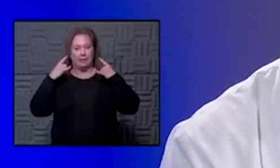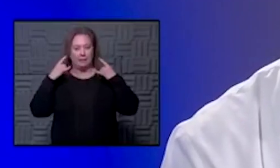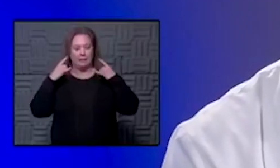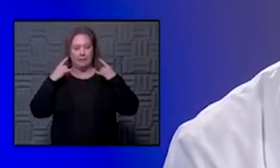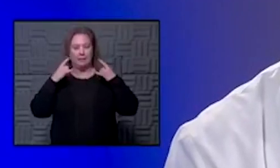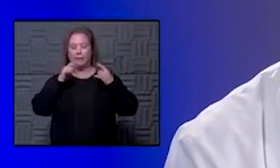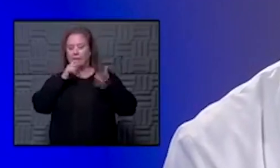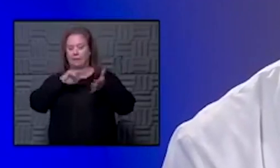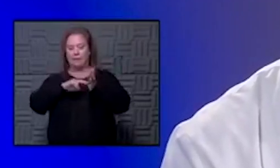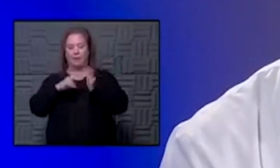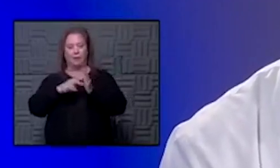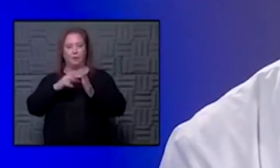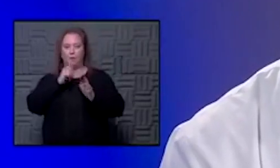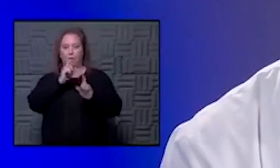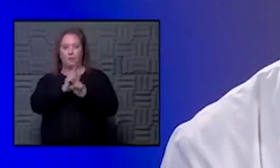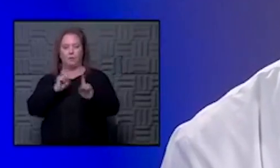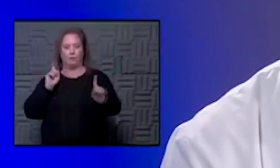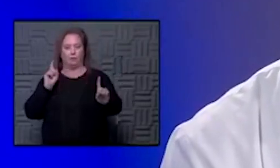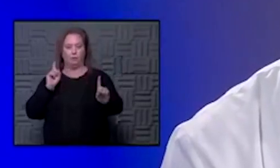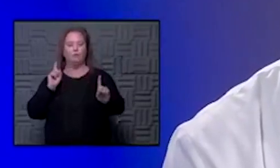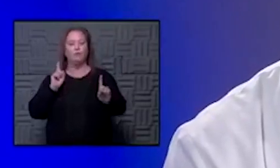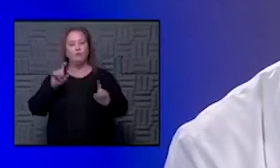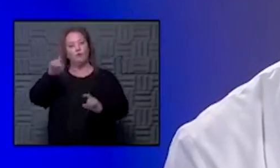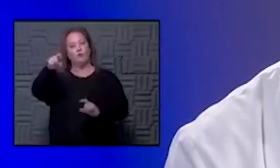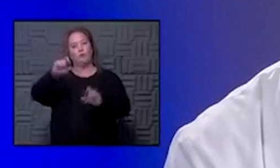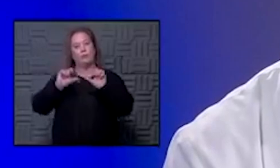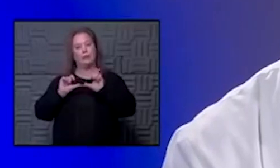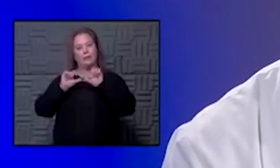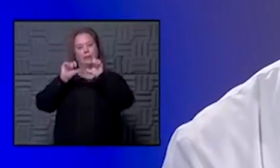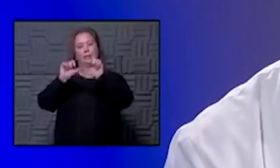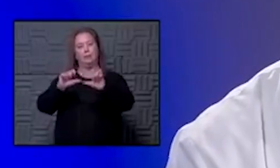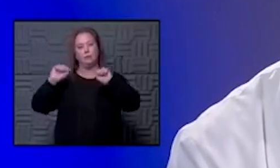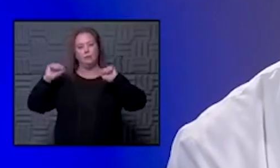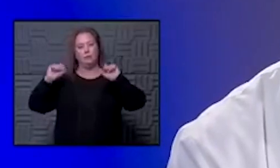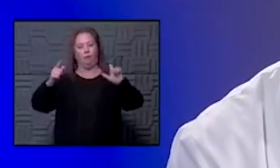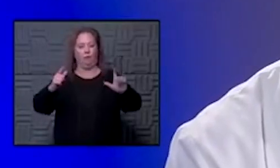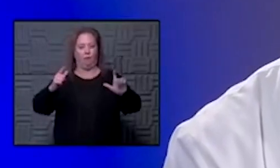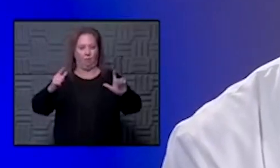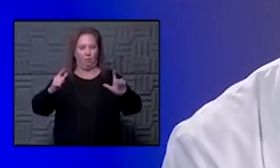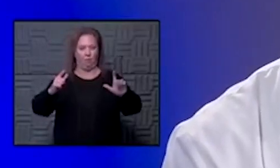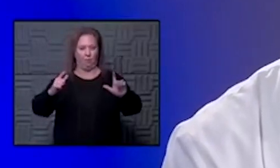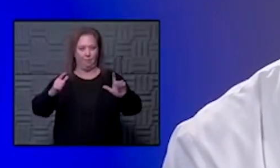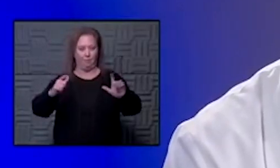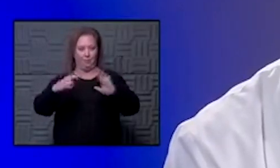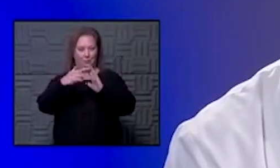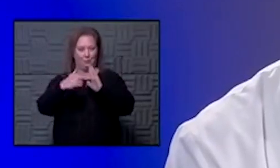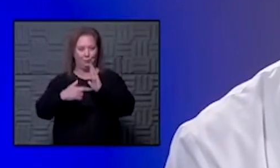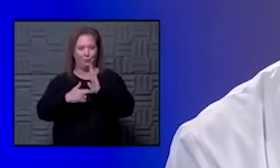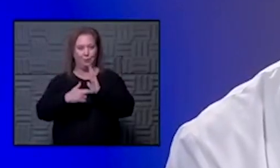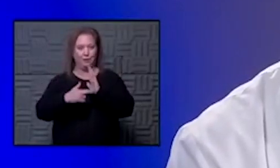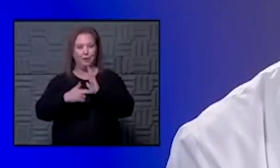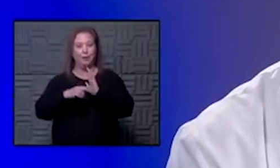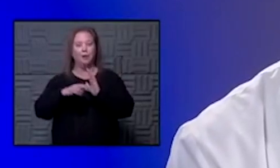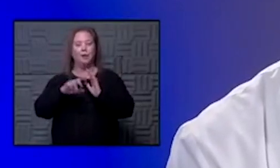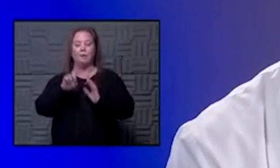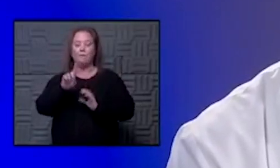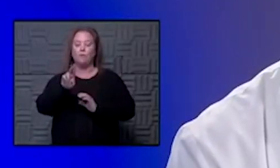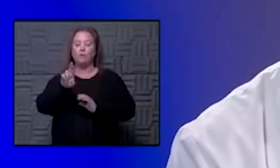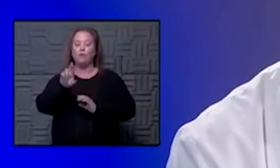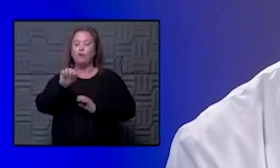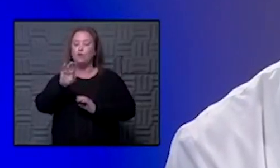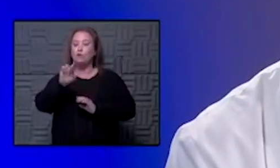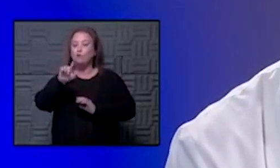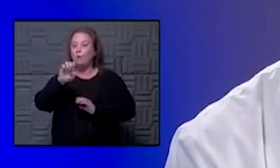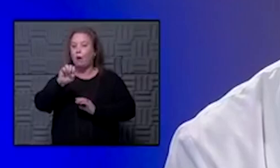you don't have to social distances you distance you need to continue to do all of those things in regard to durable immunity how